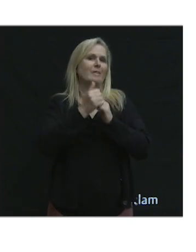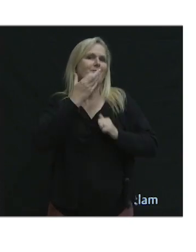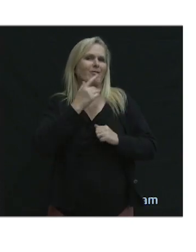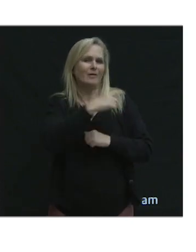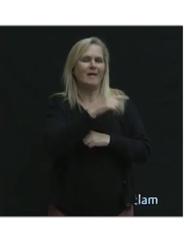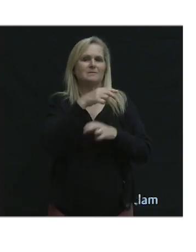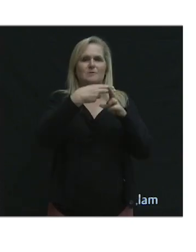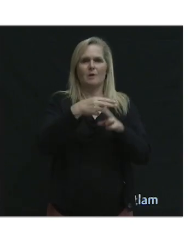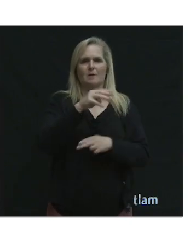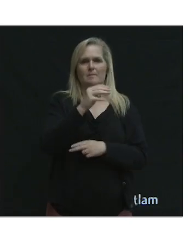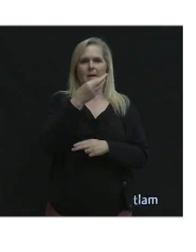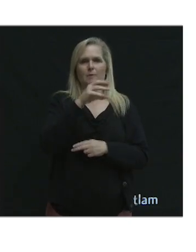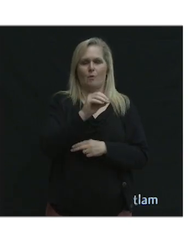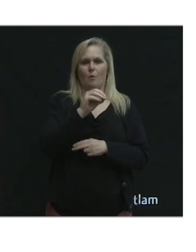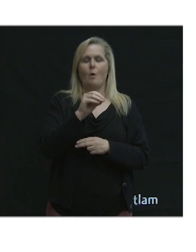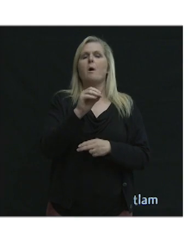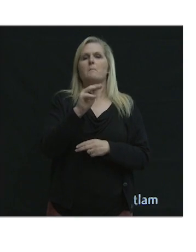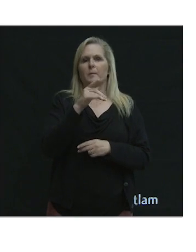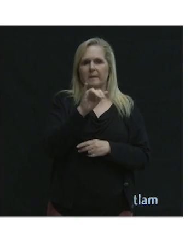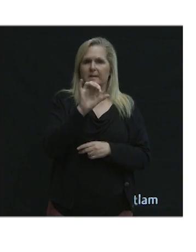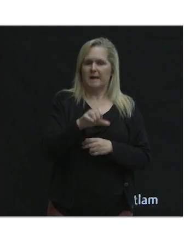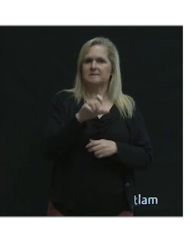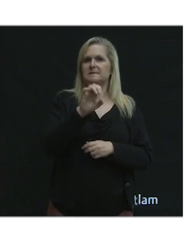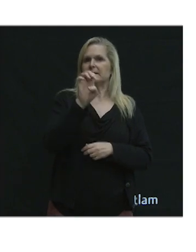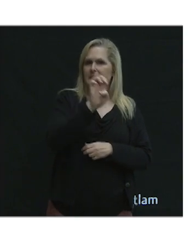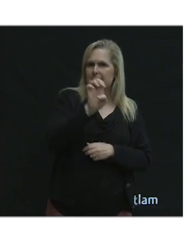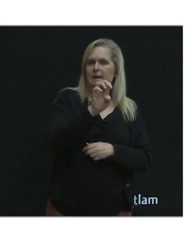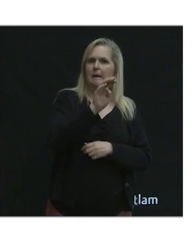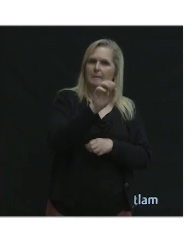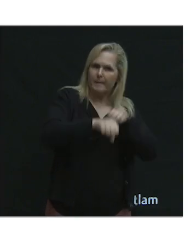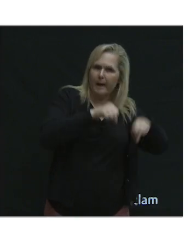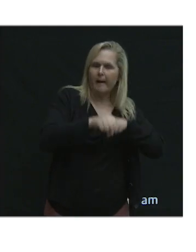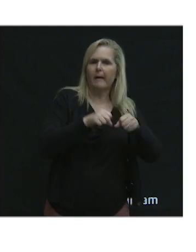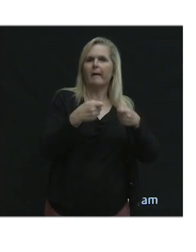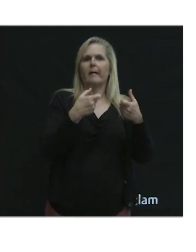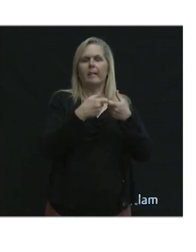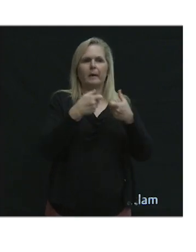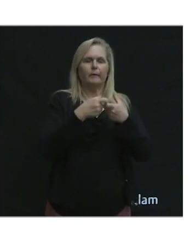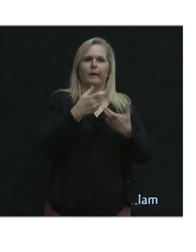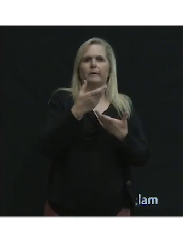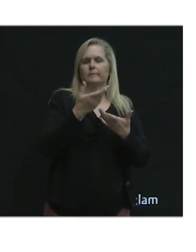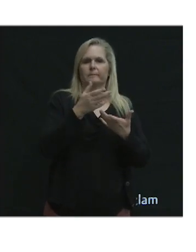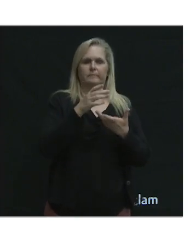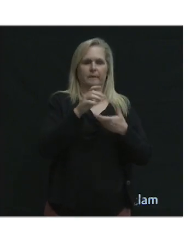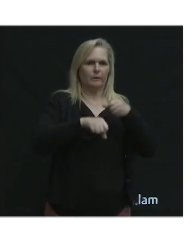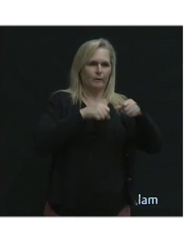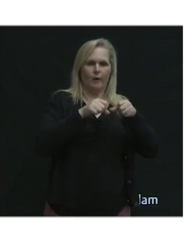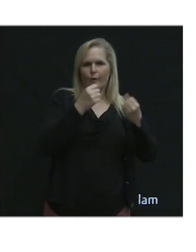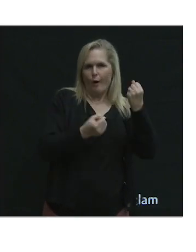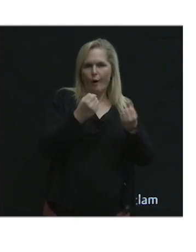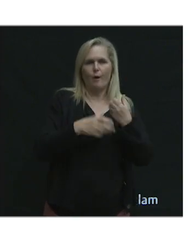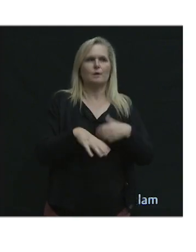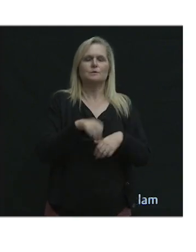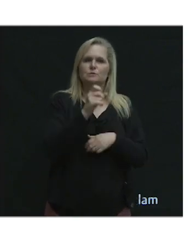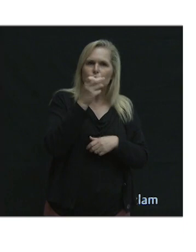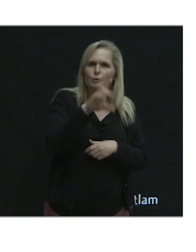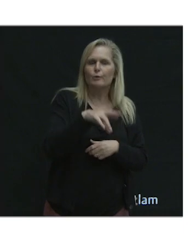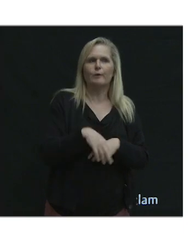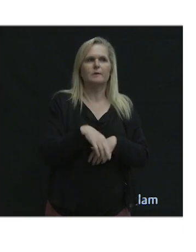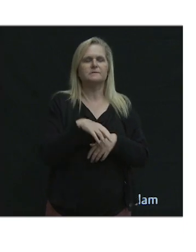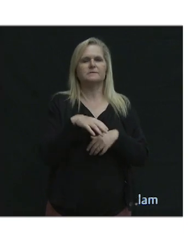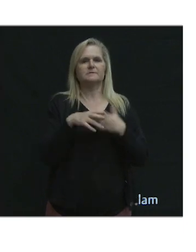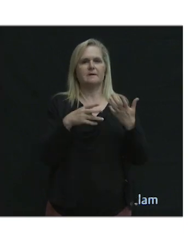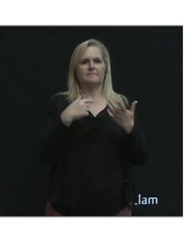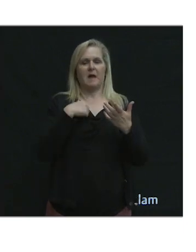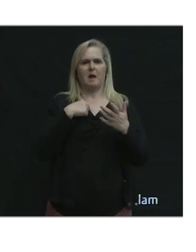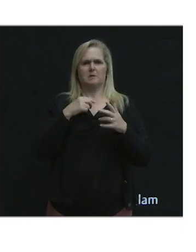vehicle. So it can be an e-bike. It can be an electric cargo bike. It can be a moped. I've seen a number of scooters while I walked around Lafarge